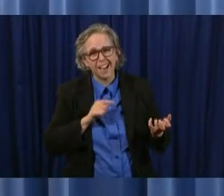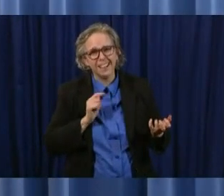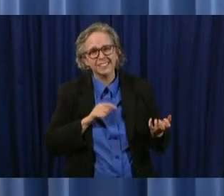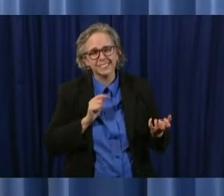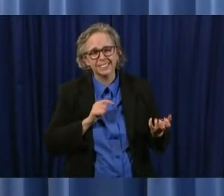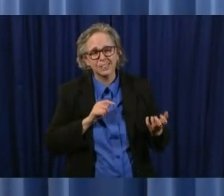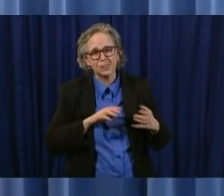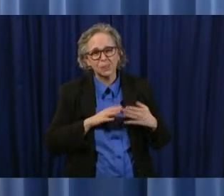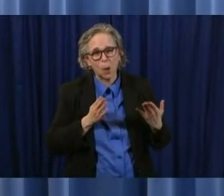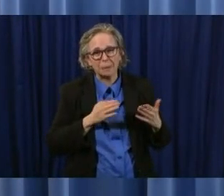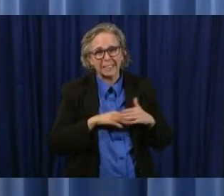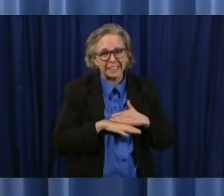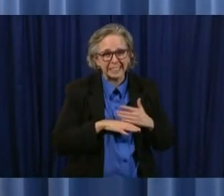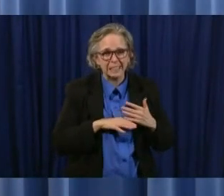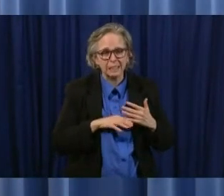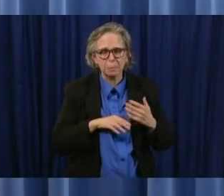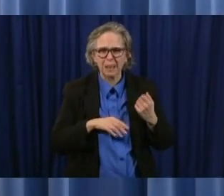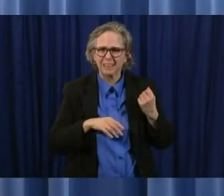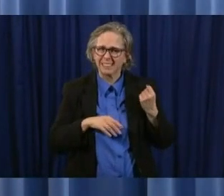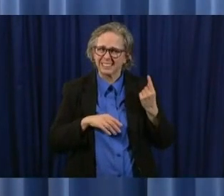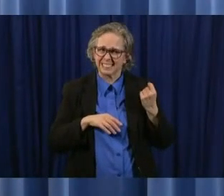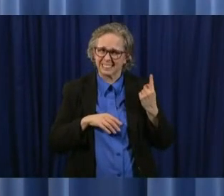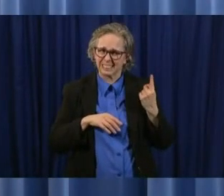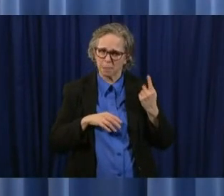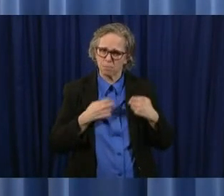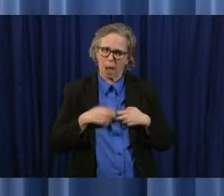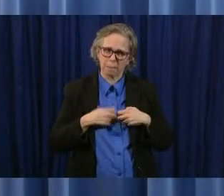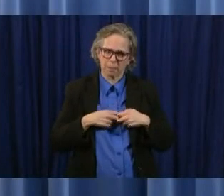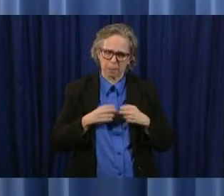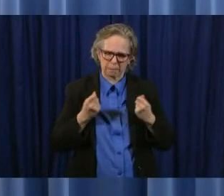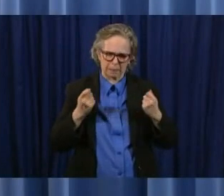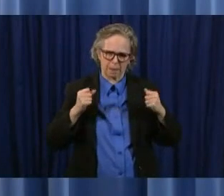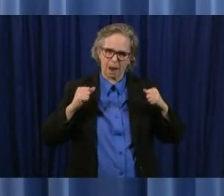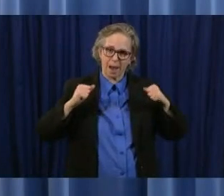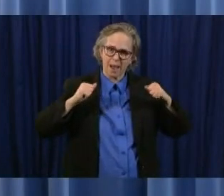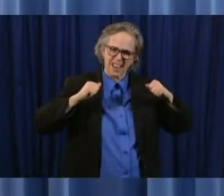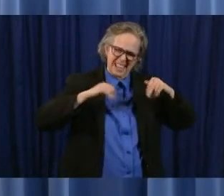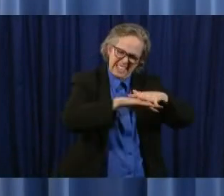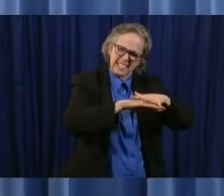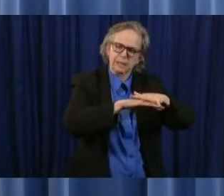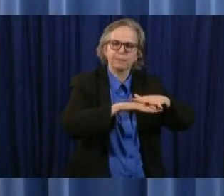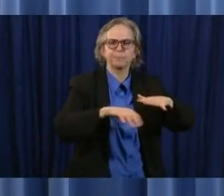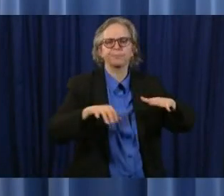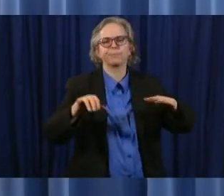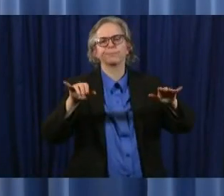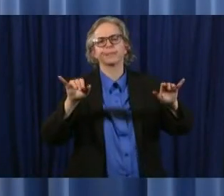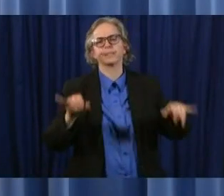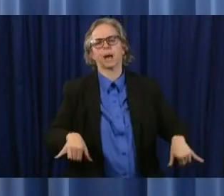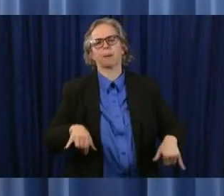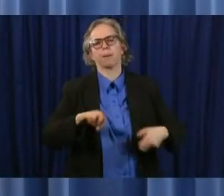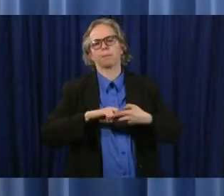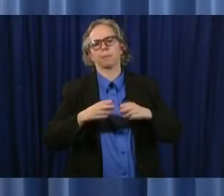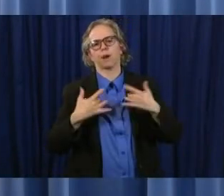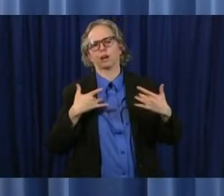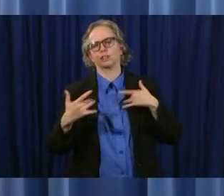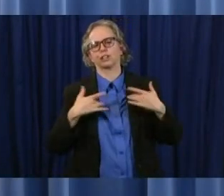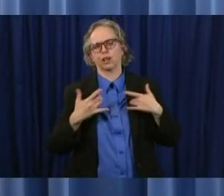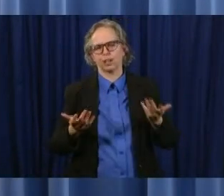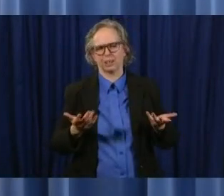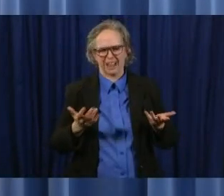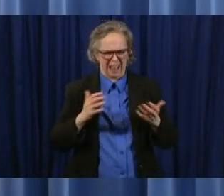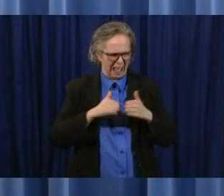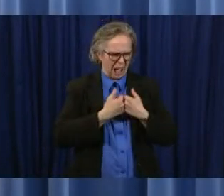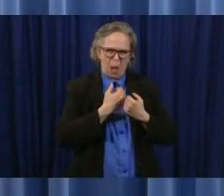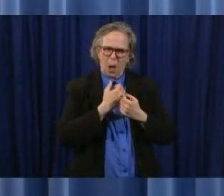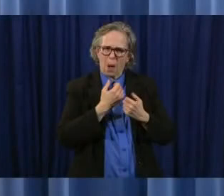you know the gatherings of people together is is what the concern is and we're still concerned about space we're still concerned about gathering a lot of